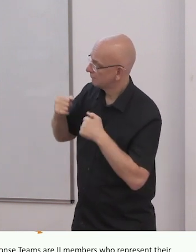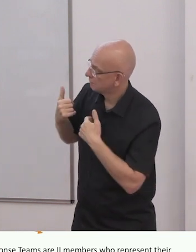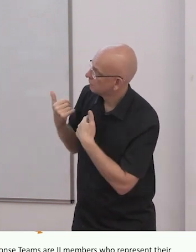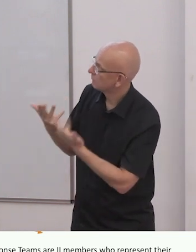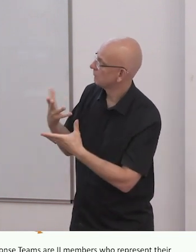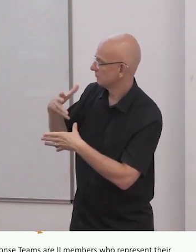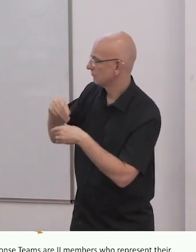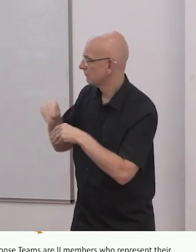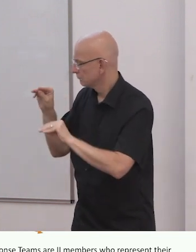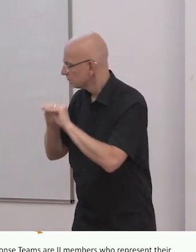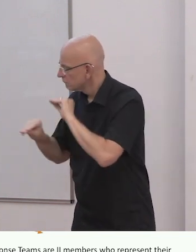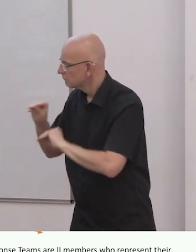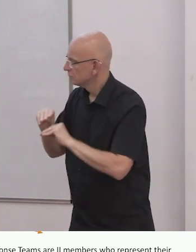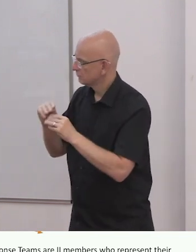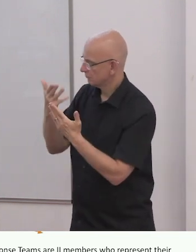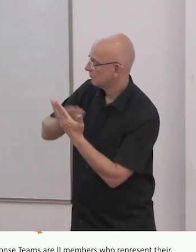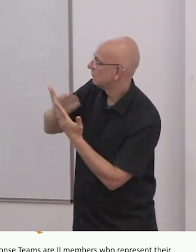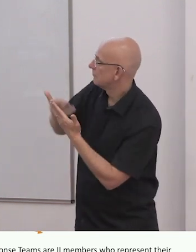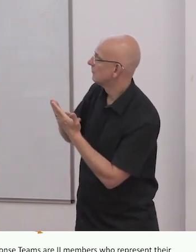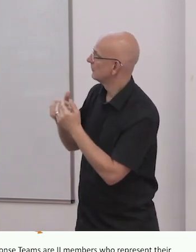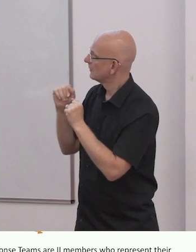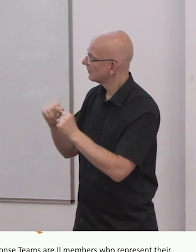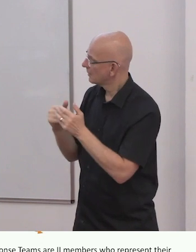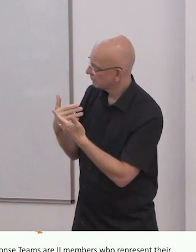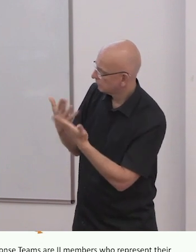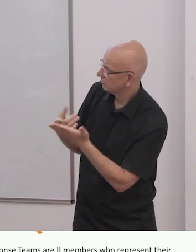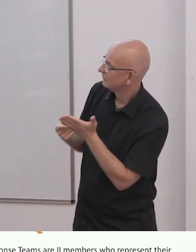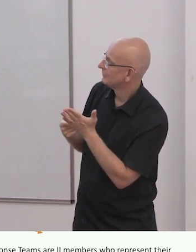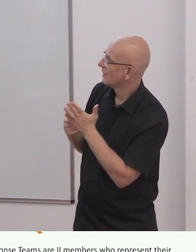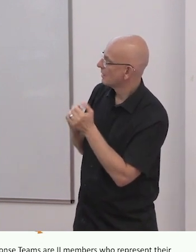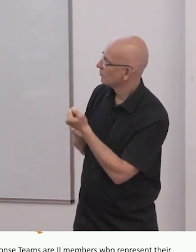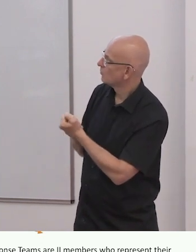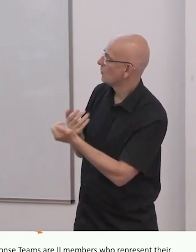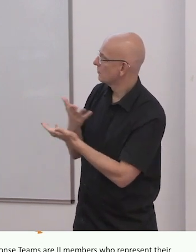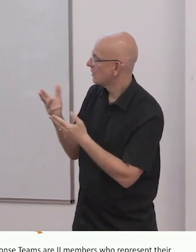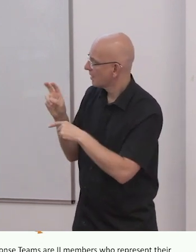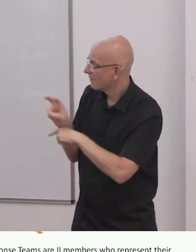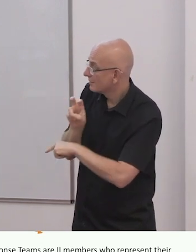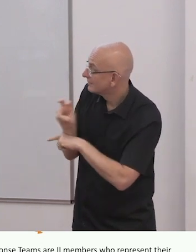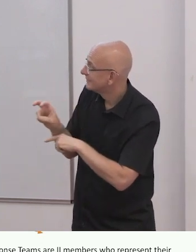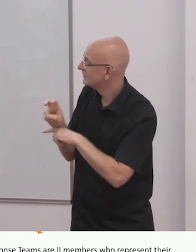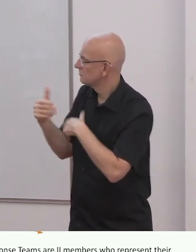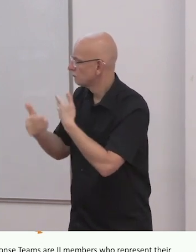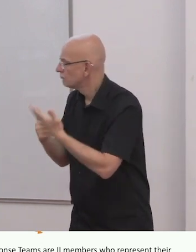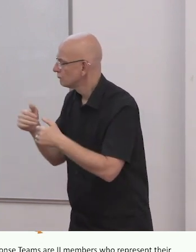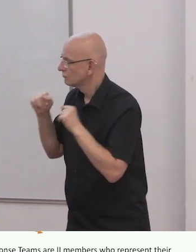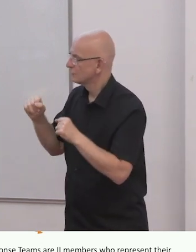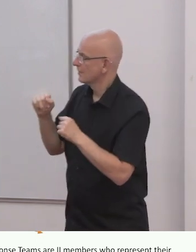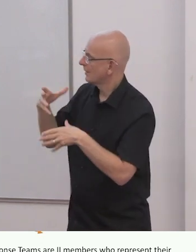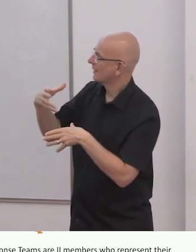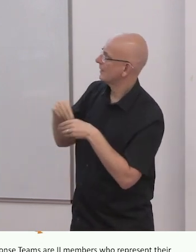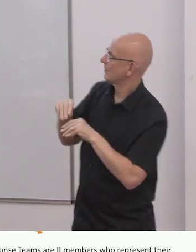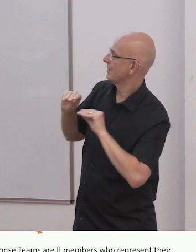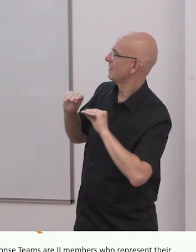International members through a wide variety of activities. The expert advisors are